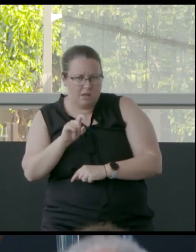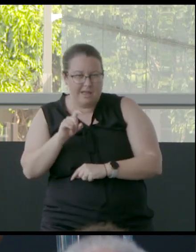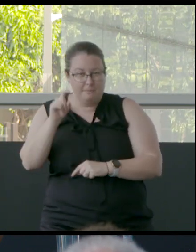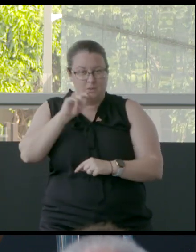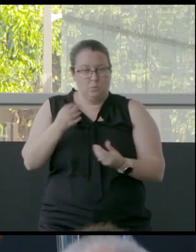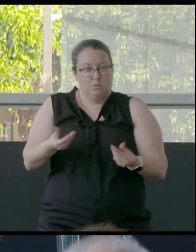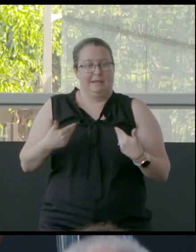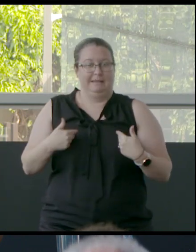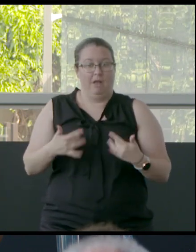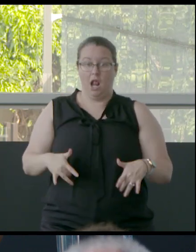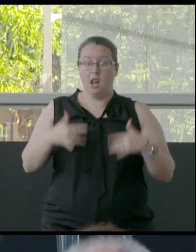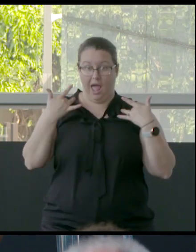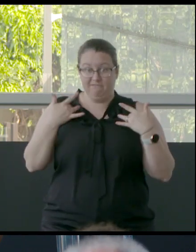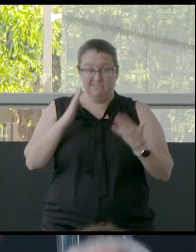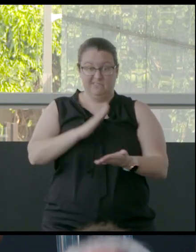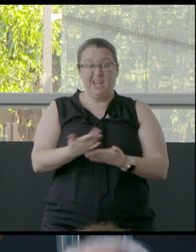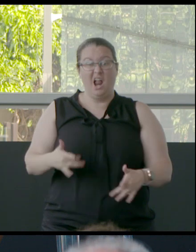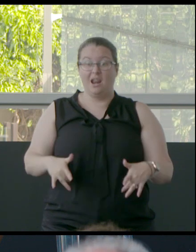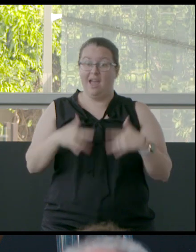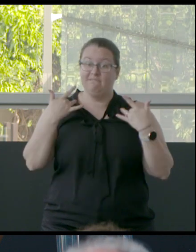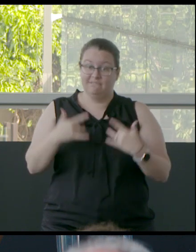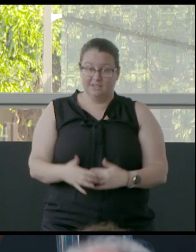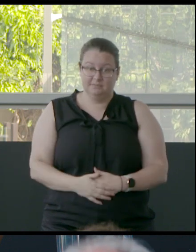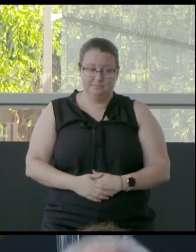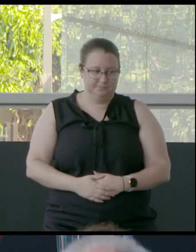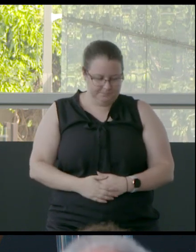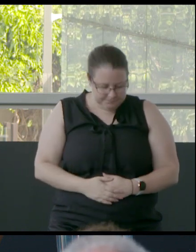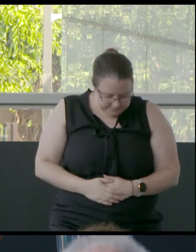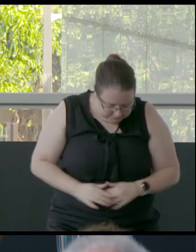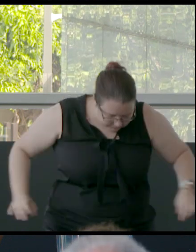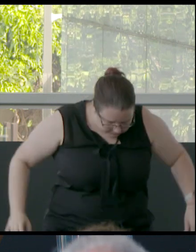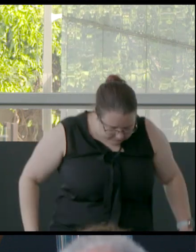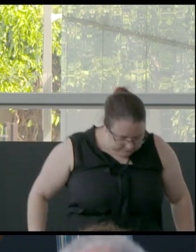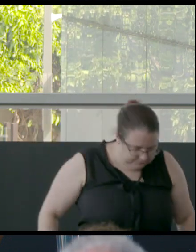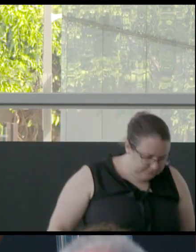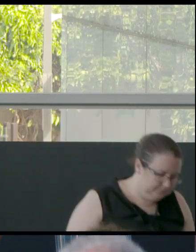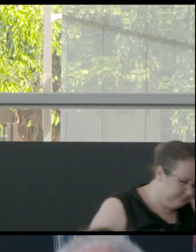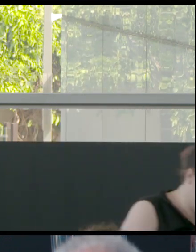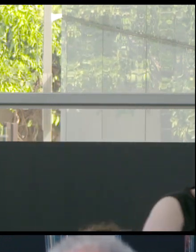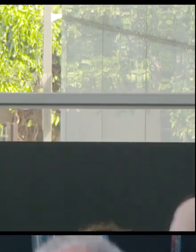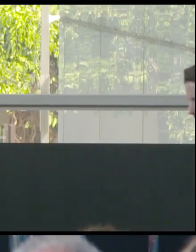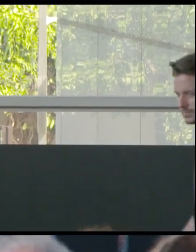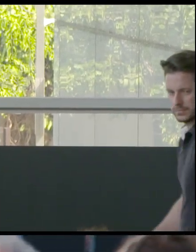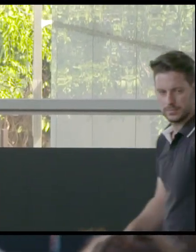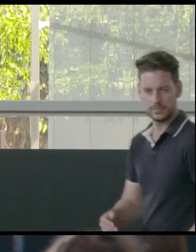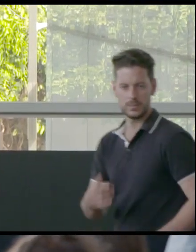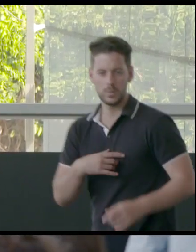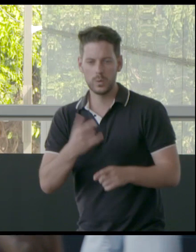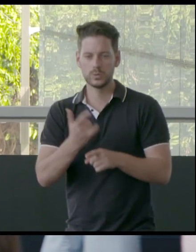life. It's life. I do want to talk about unsustainable artistic practices. But